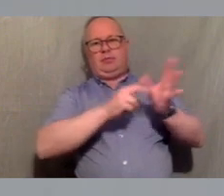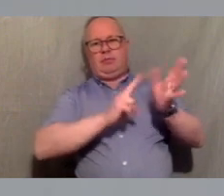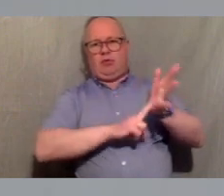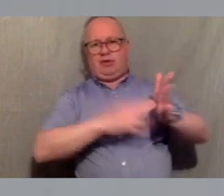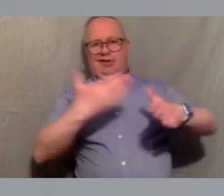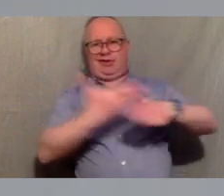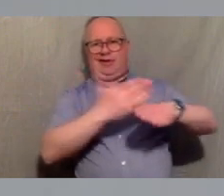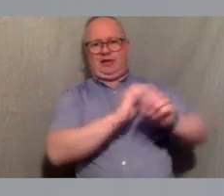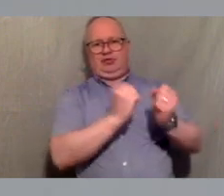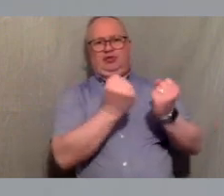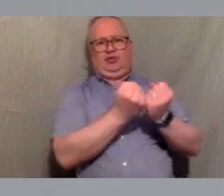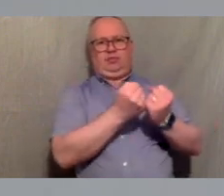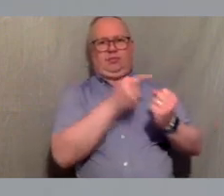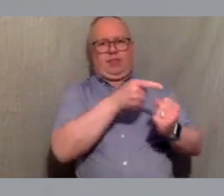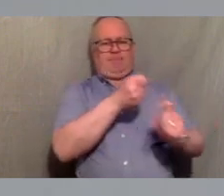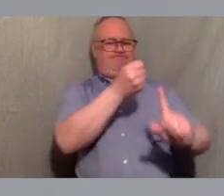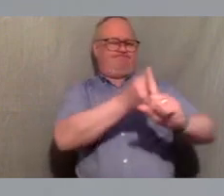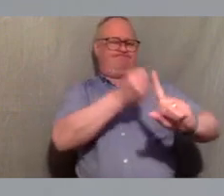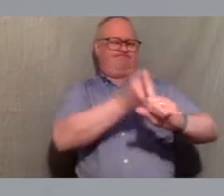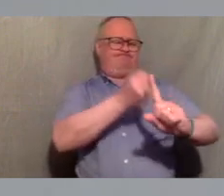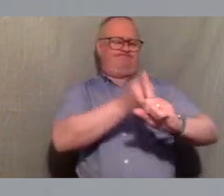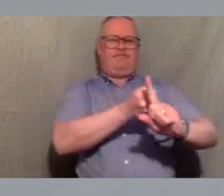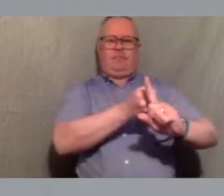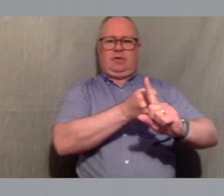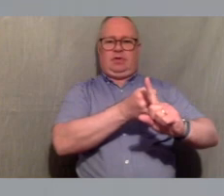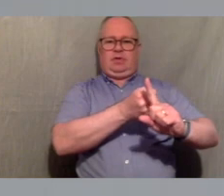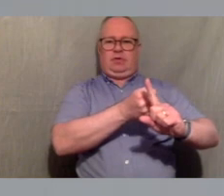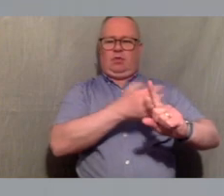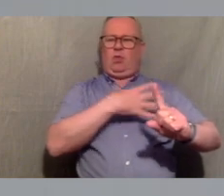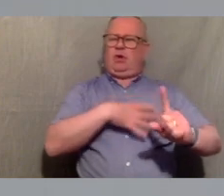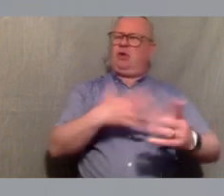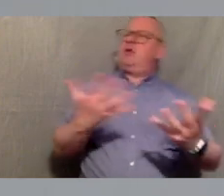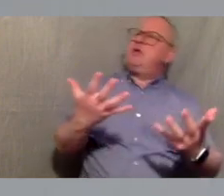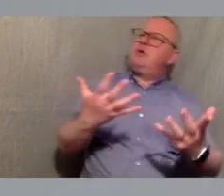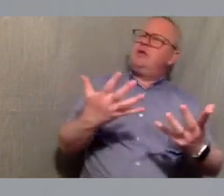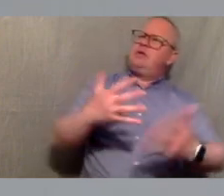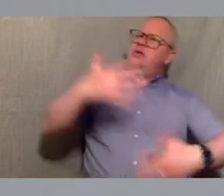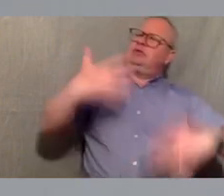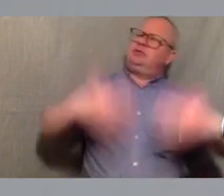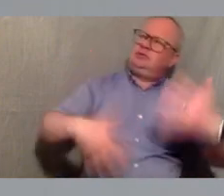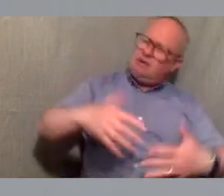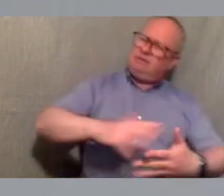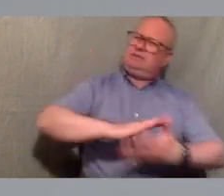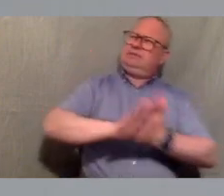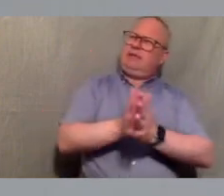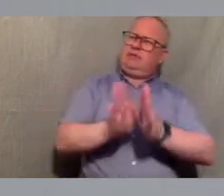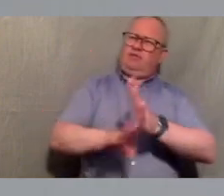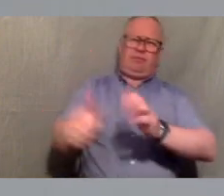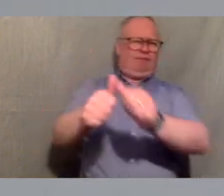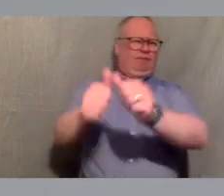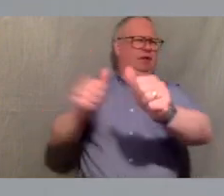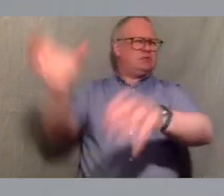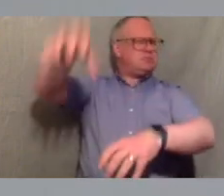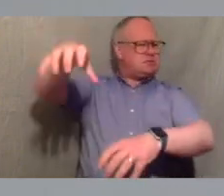to uh in their own words uh get some redress from the long-term social health and environmental